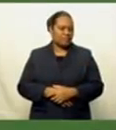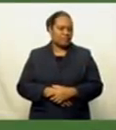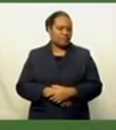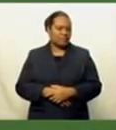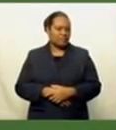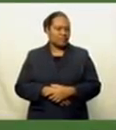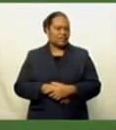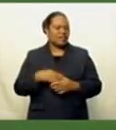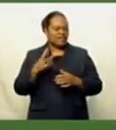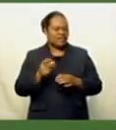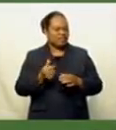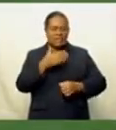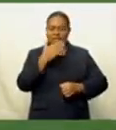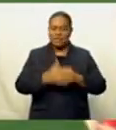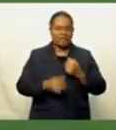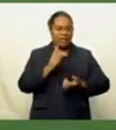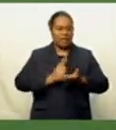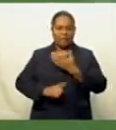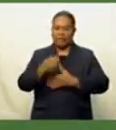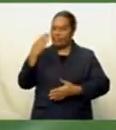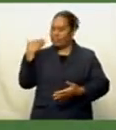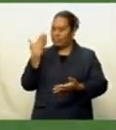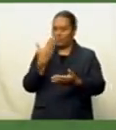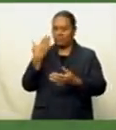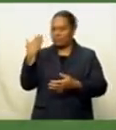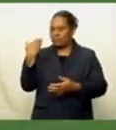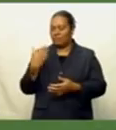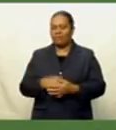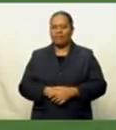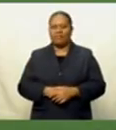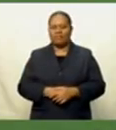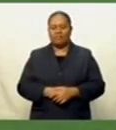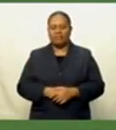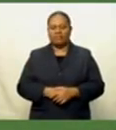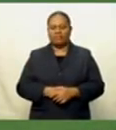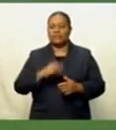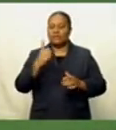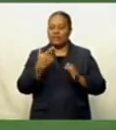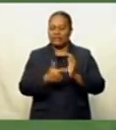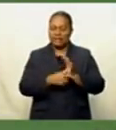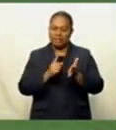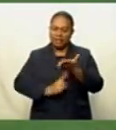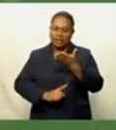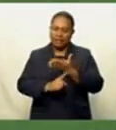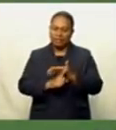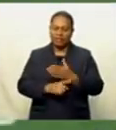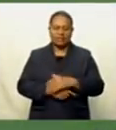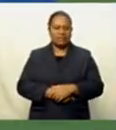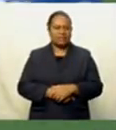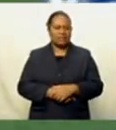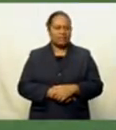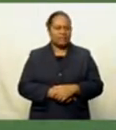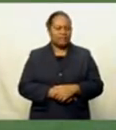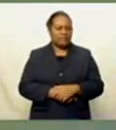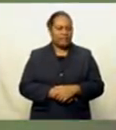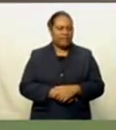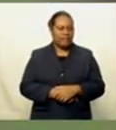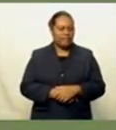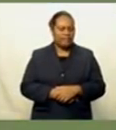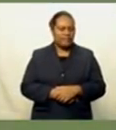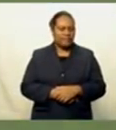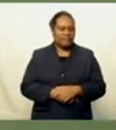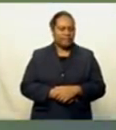something they've never had and previous players have never had whilst playing in Fiji.